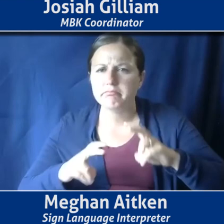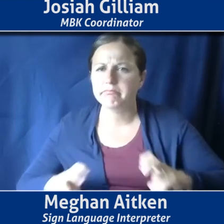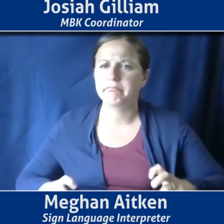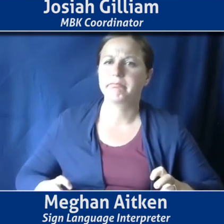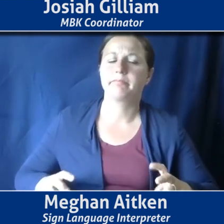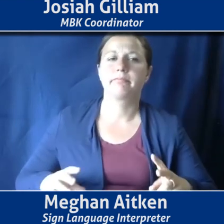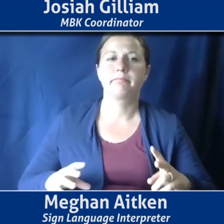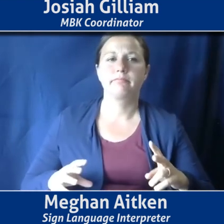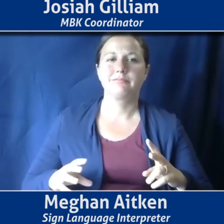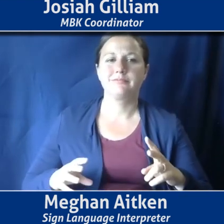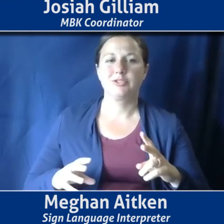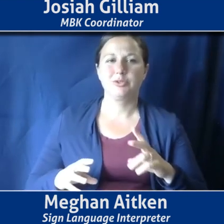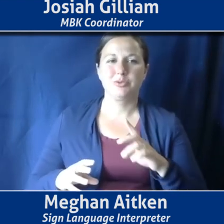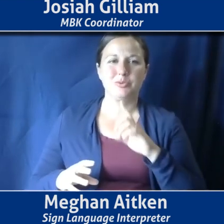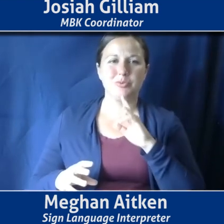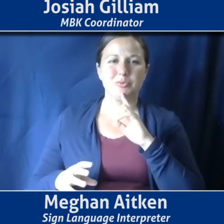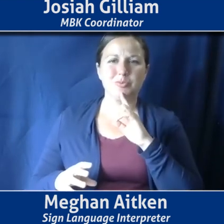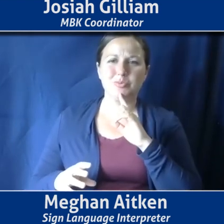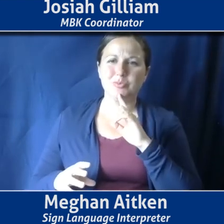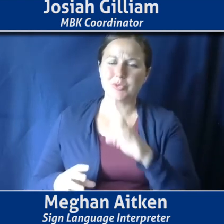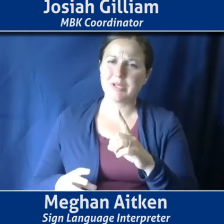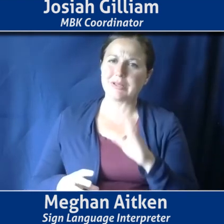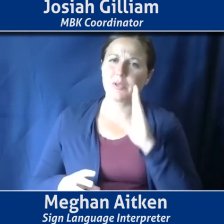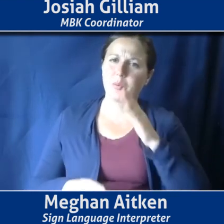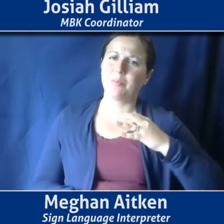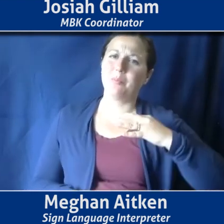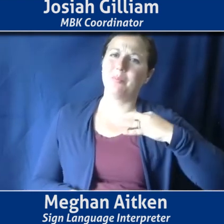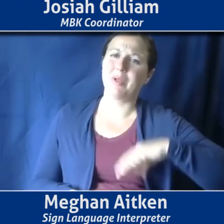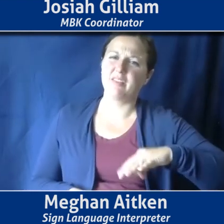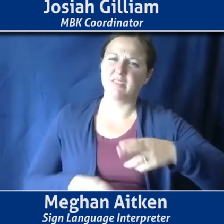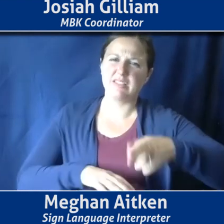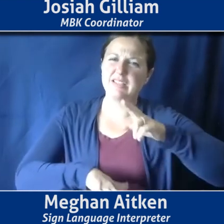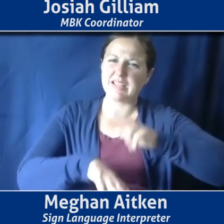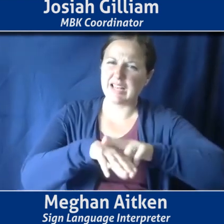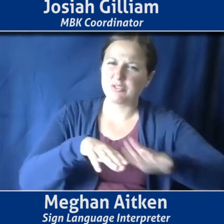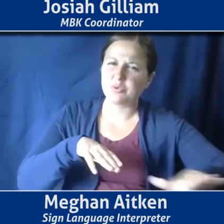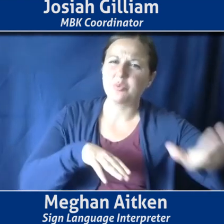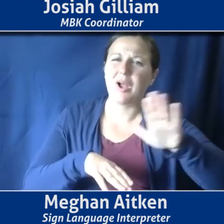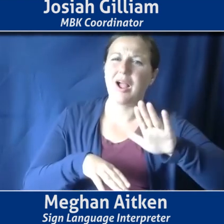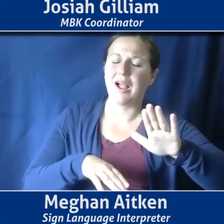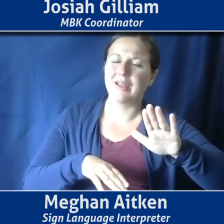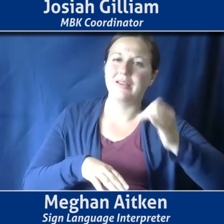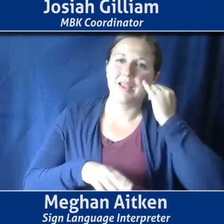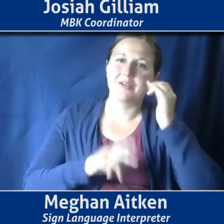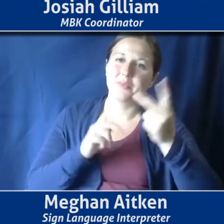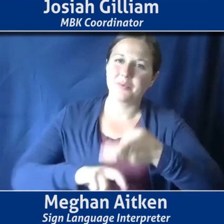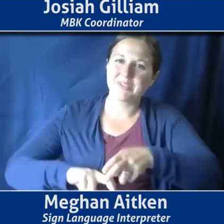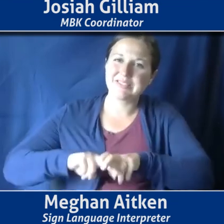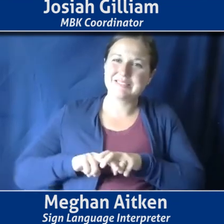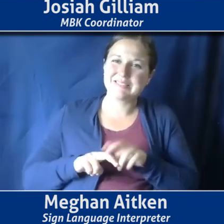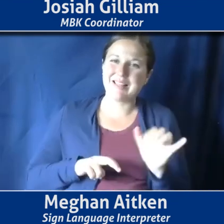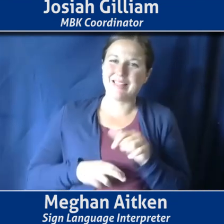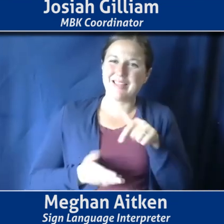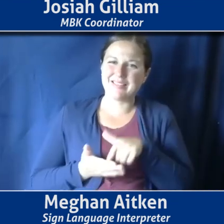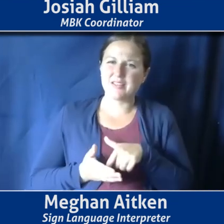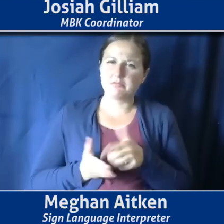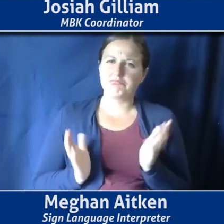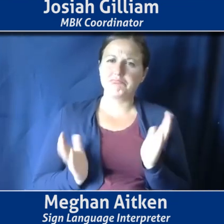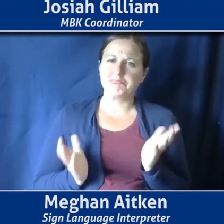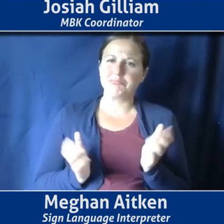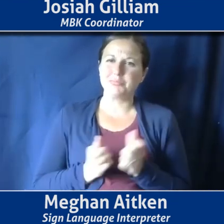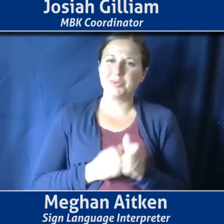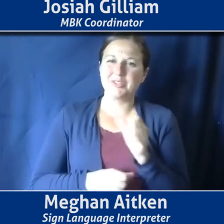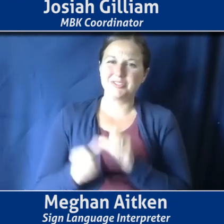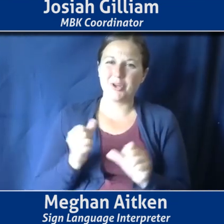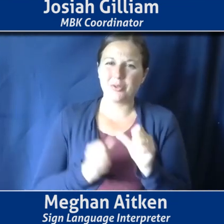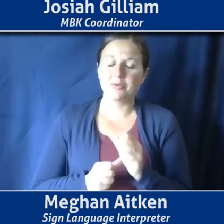that the national dialogue could benefit from people, um, sitting down and talking to each other in this manner. So thank you so much, both of